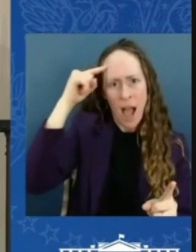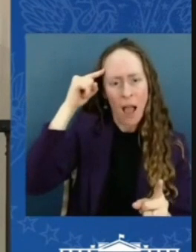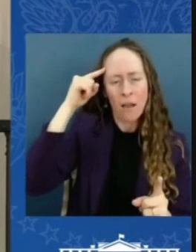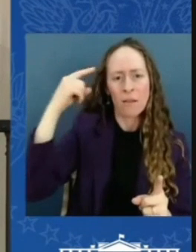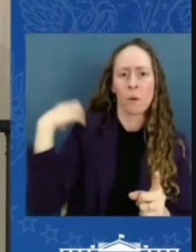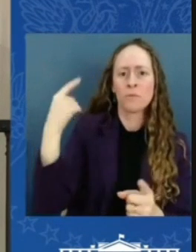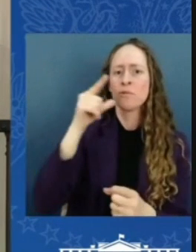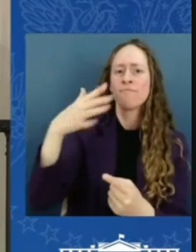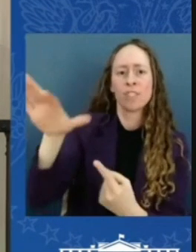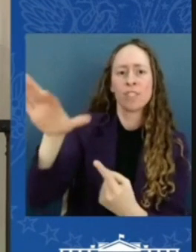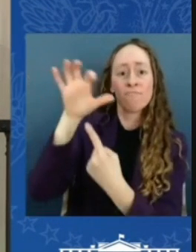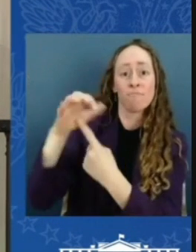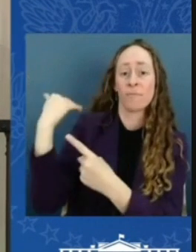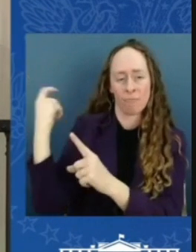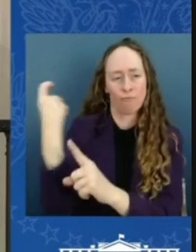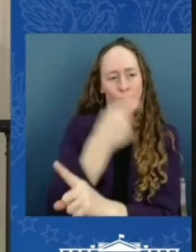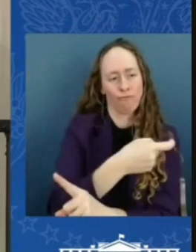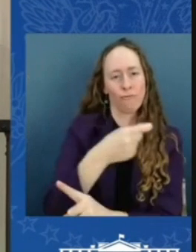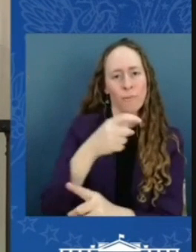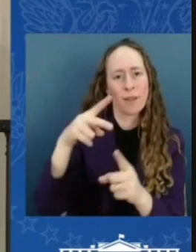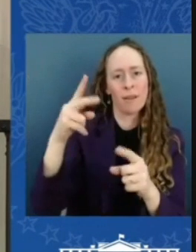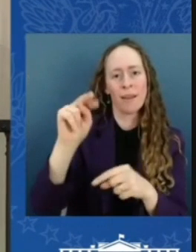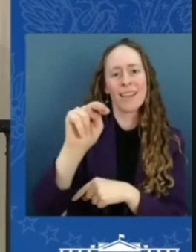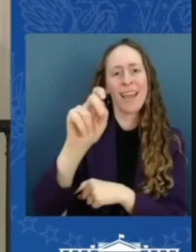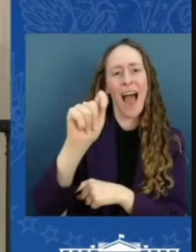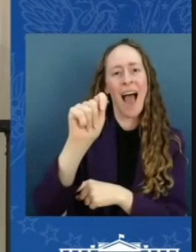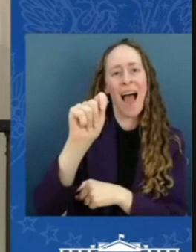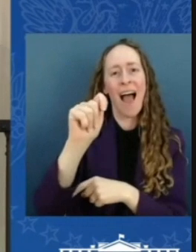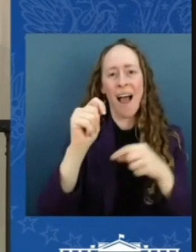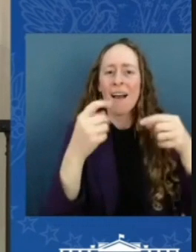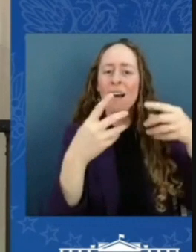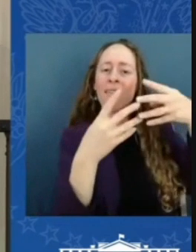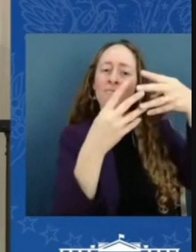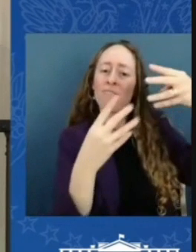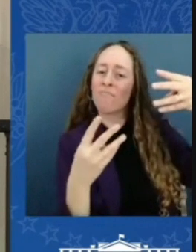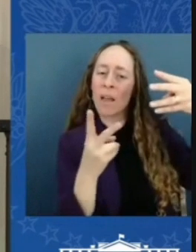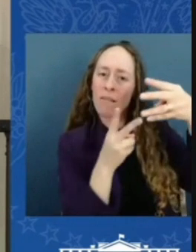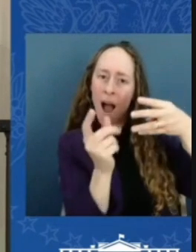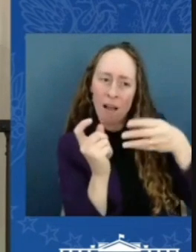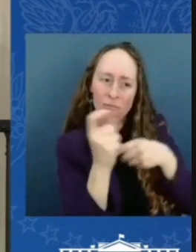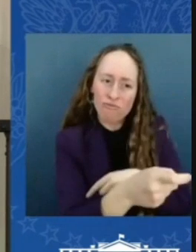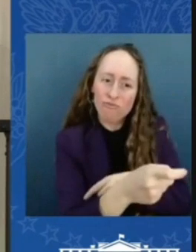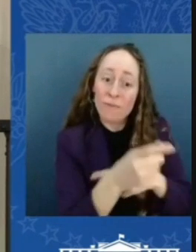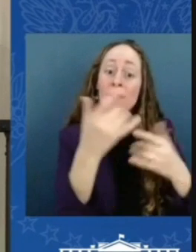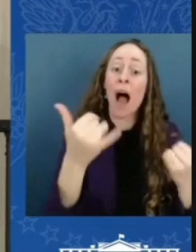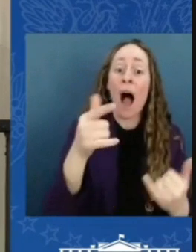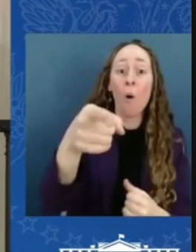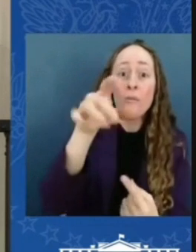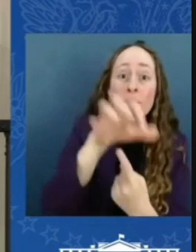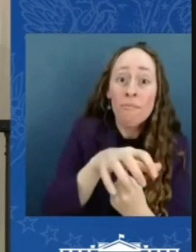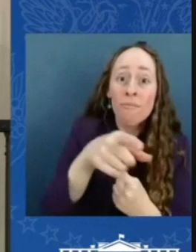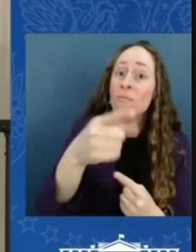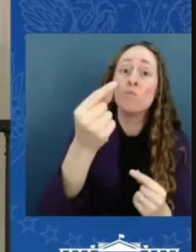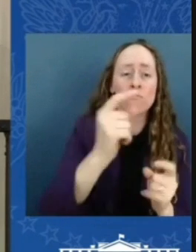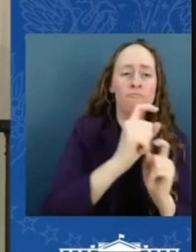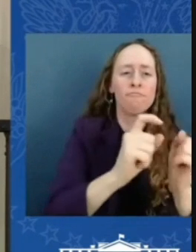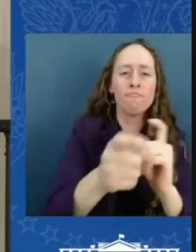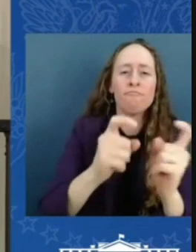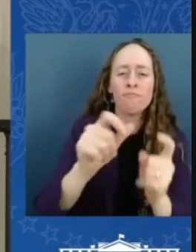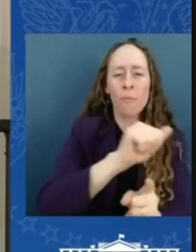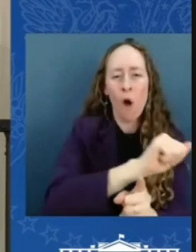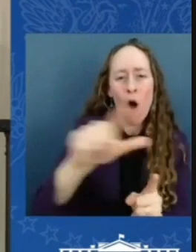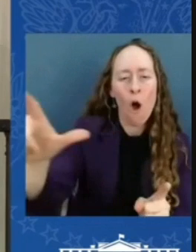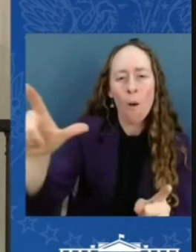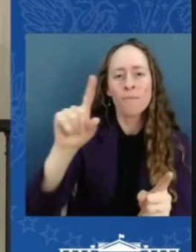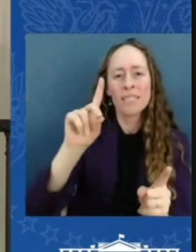After your first title game, you sent a piece of the net to every black woman head coach in Division I basketball. That network is